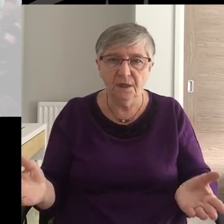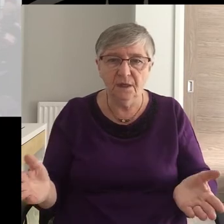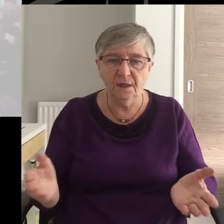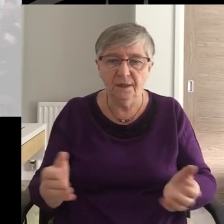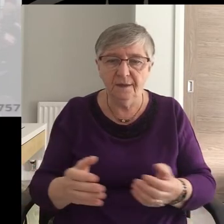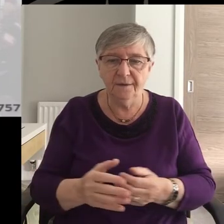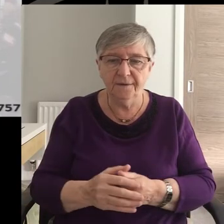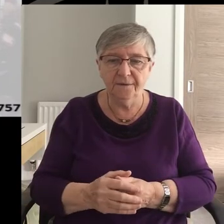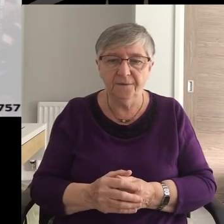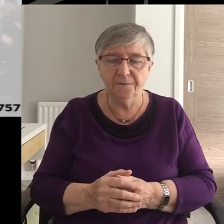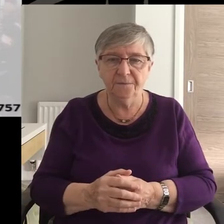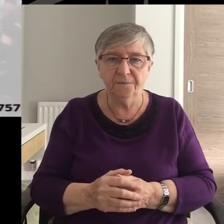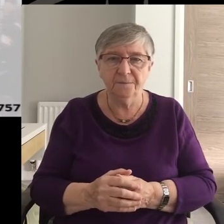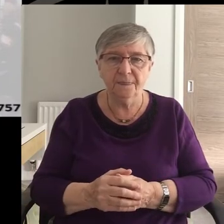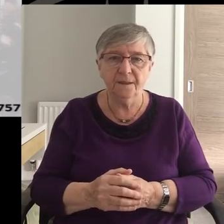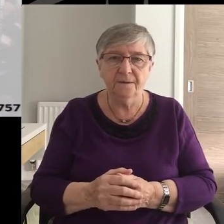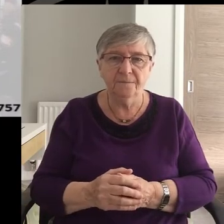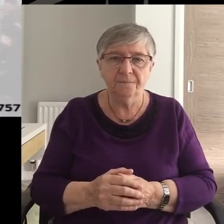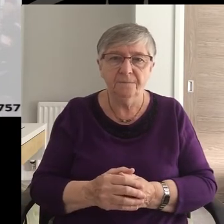came